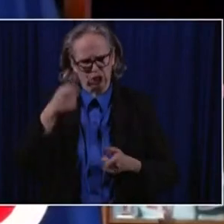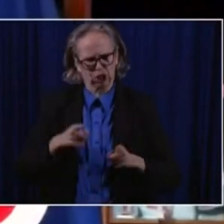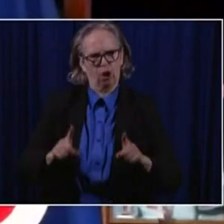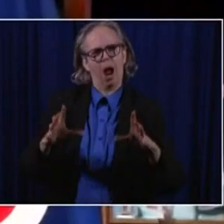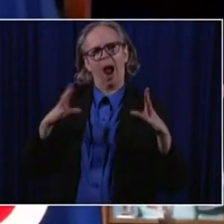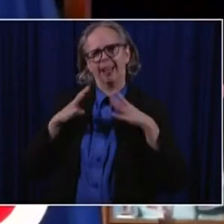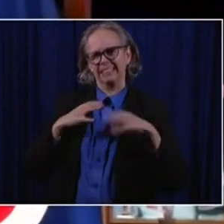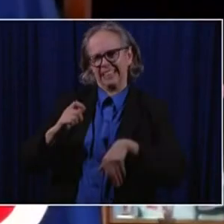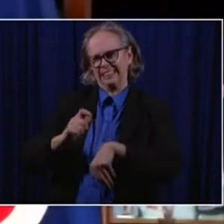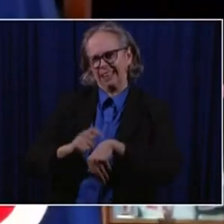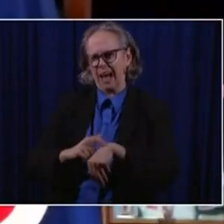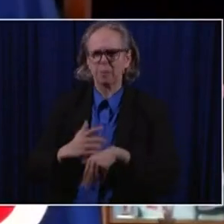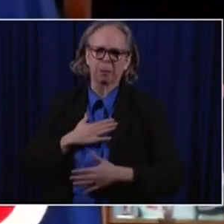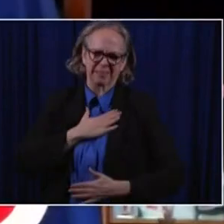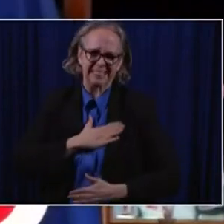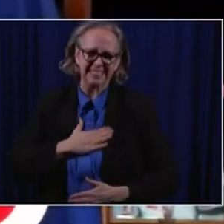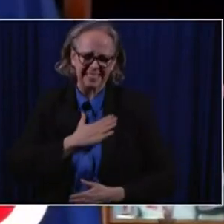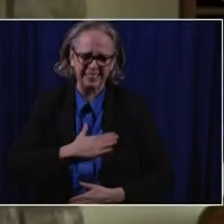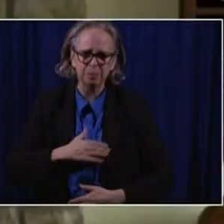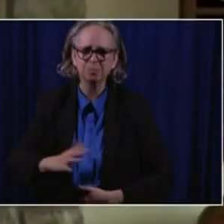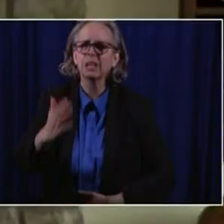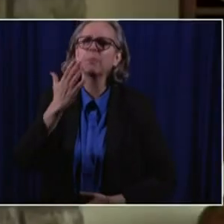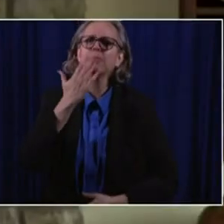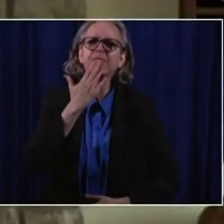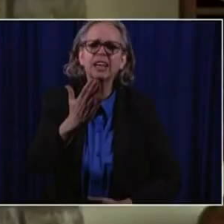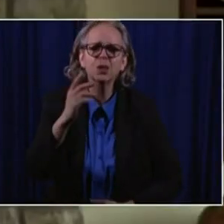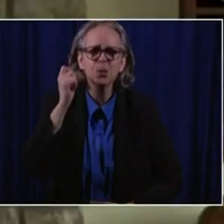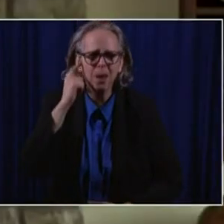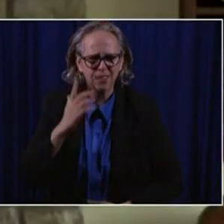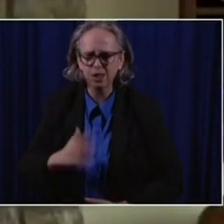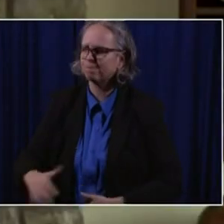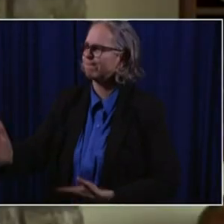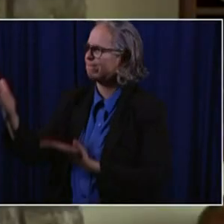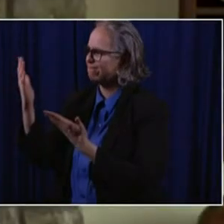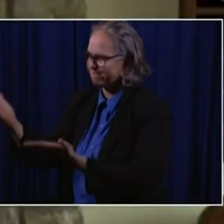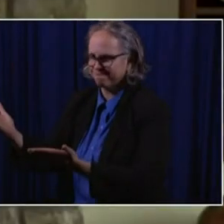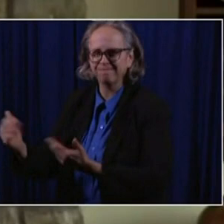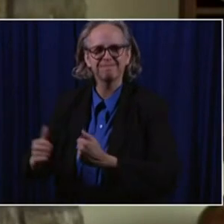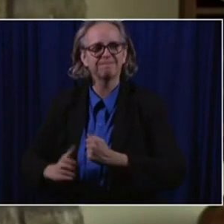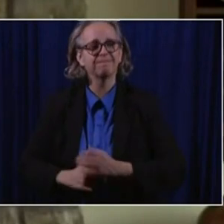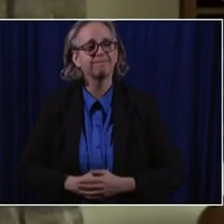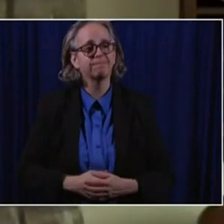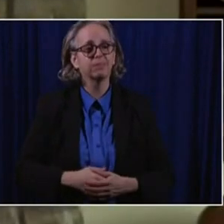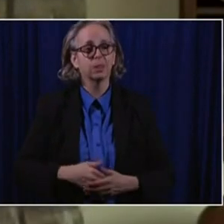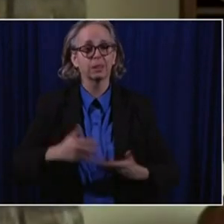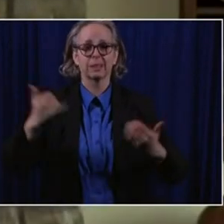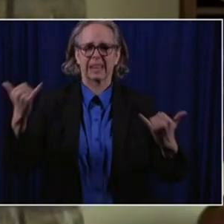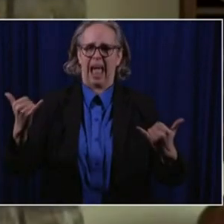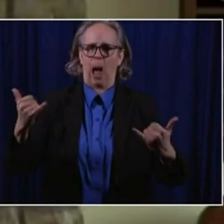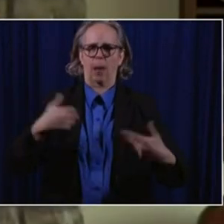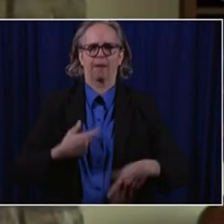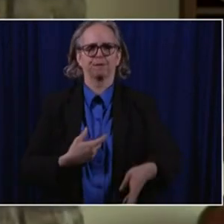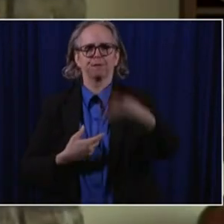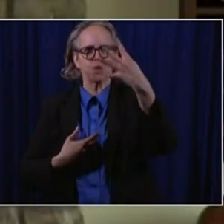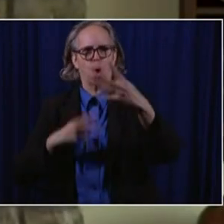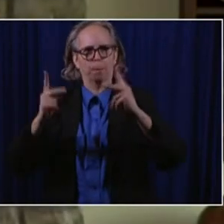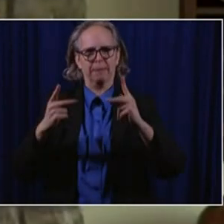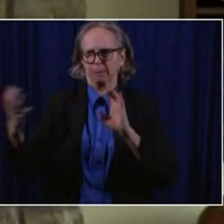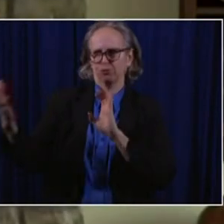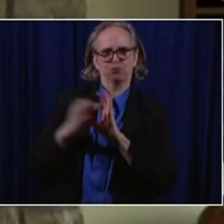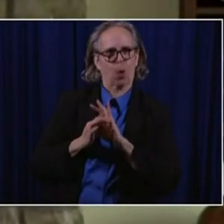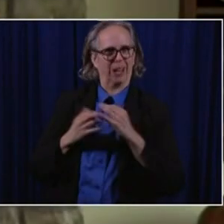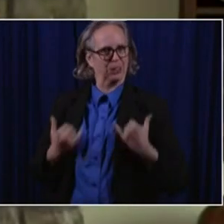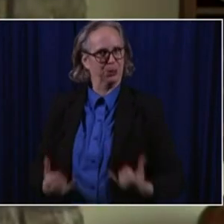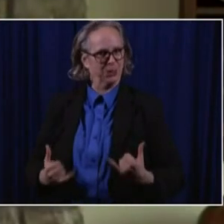John, thank you very much. We have four guests today who've experienced this COVID in